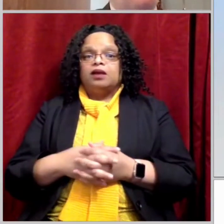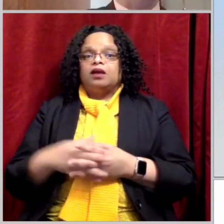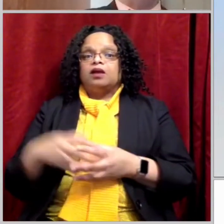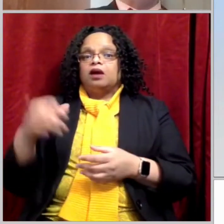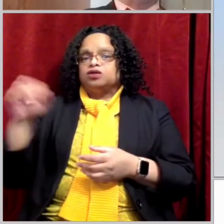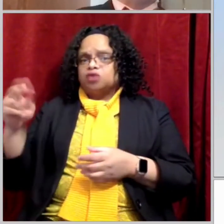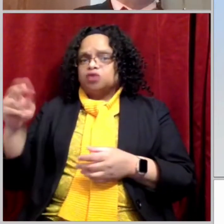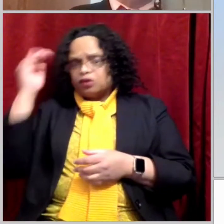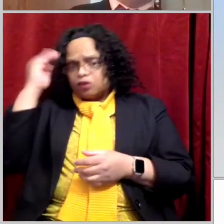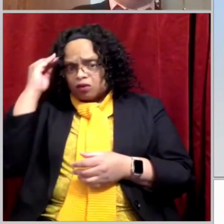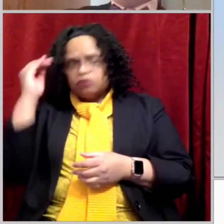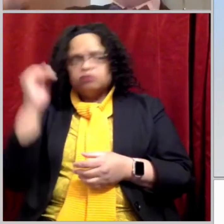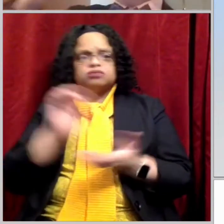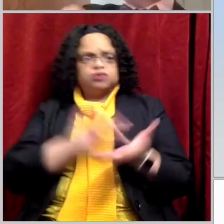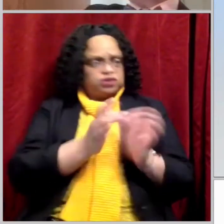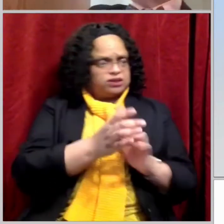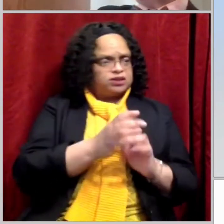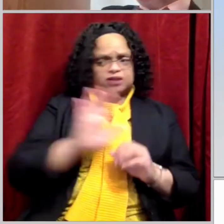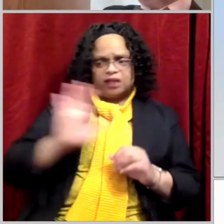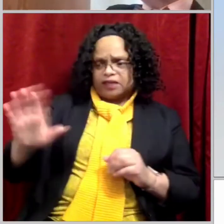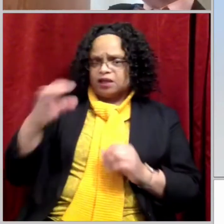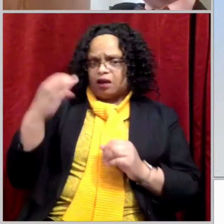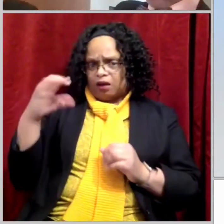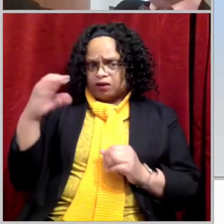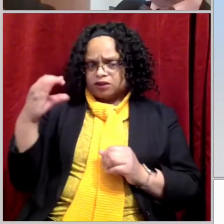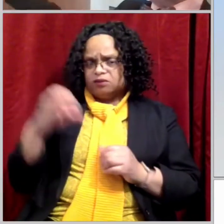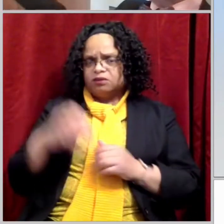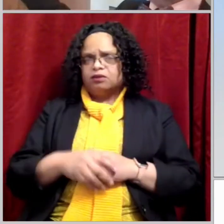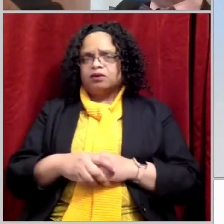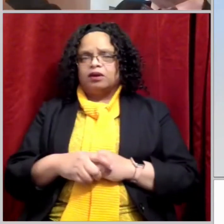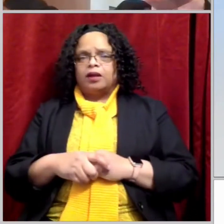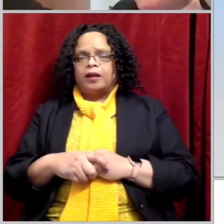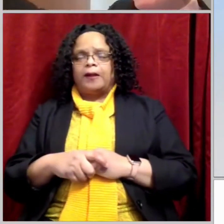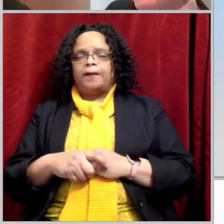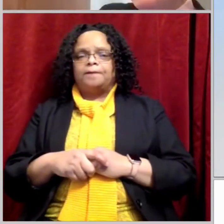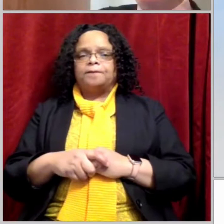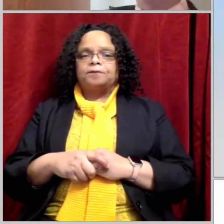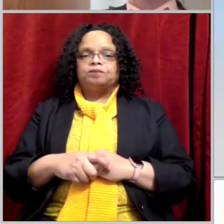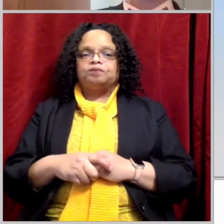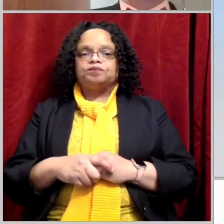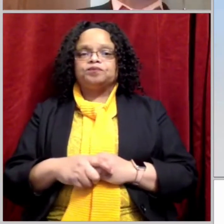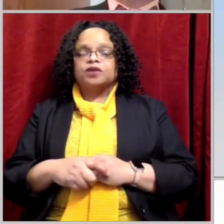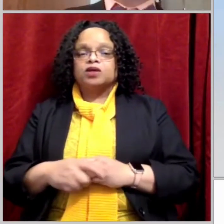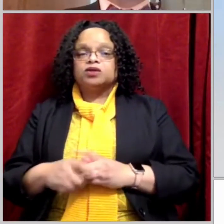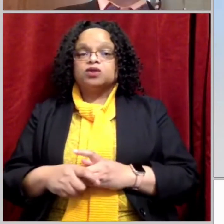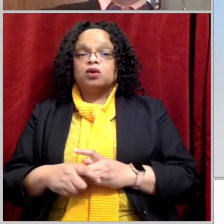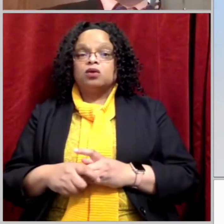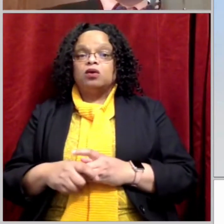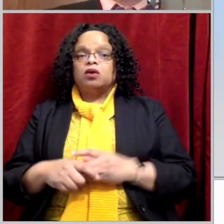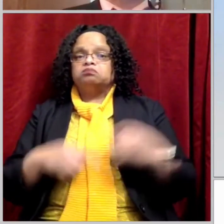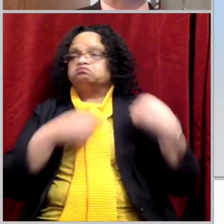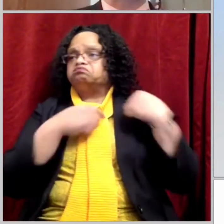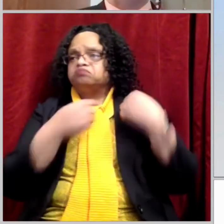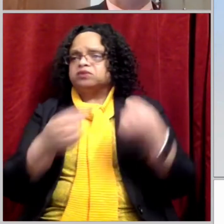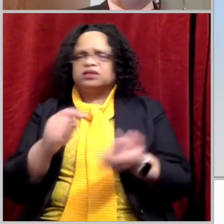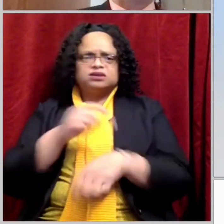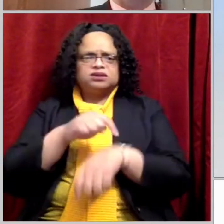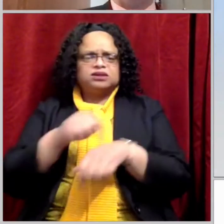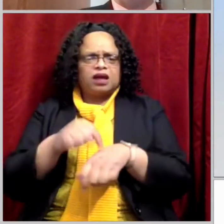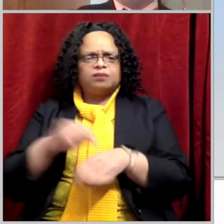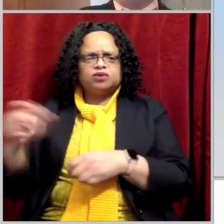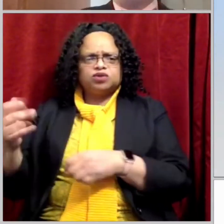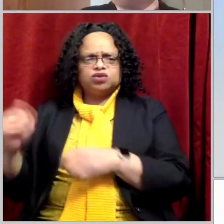up until the time when John was called by the spirit to live in the wilderness before he was called to baptize.